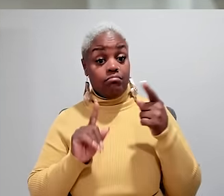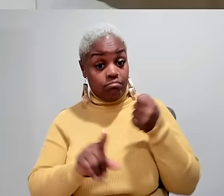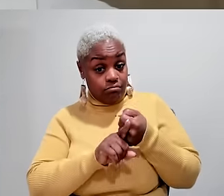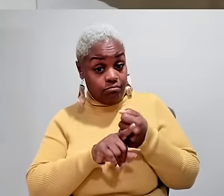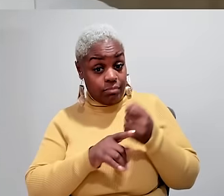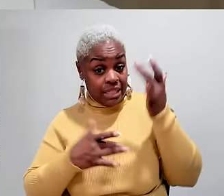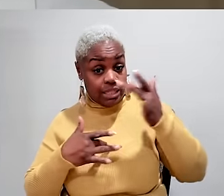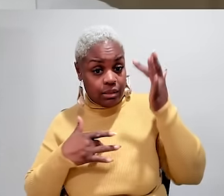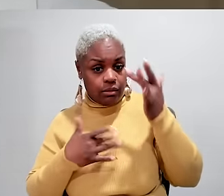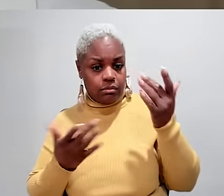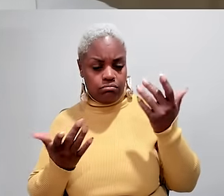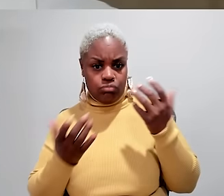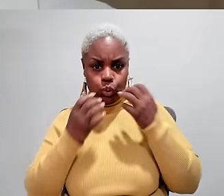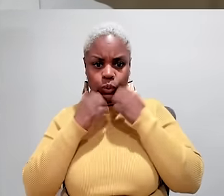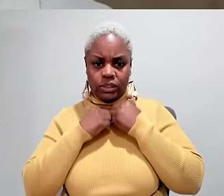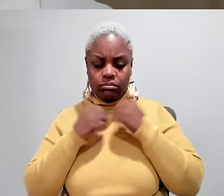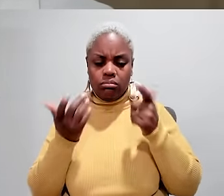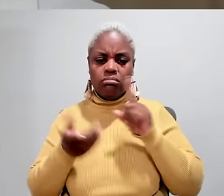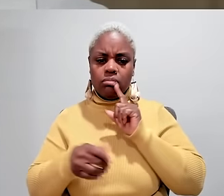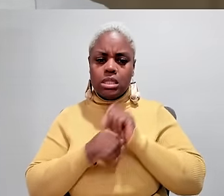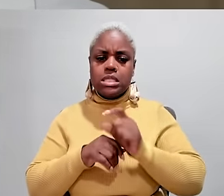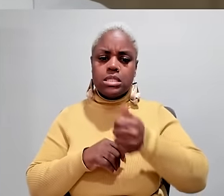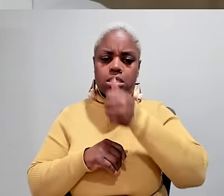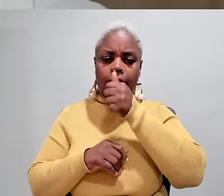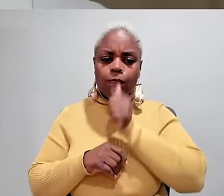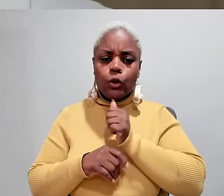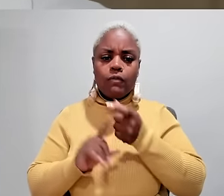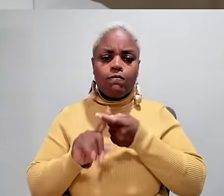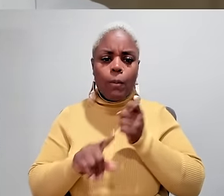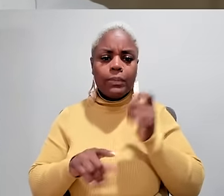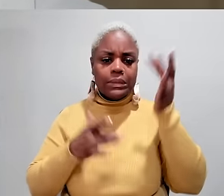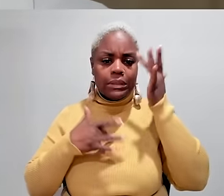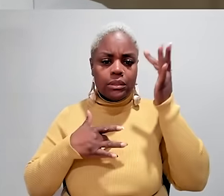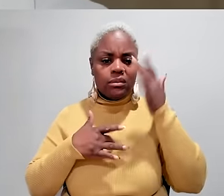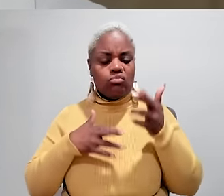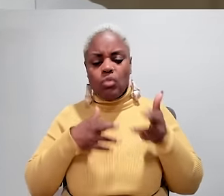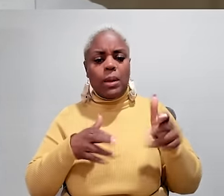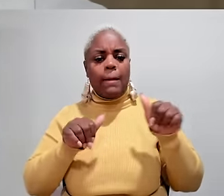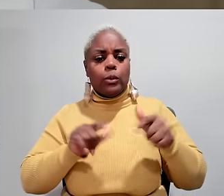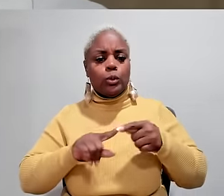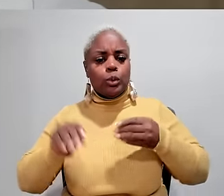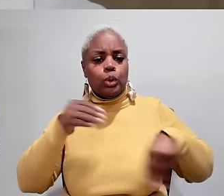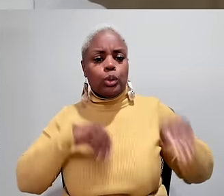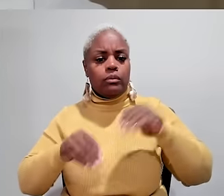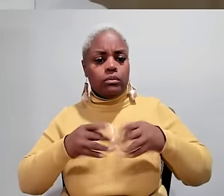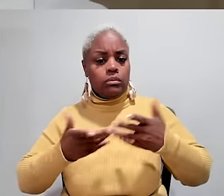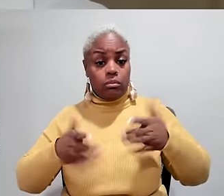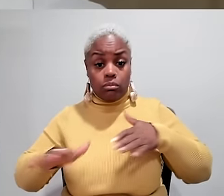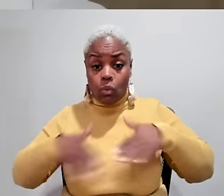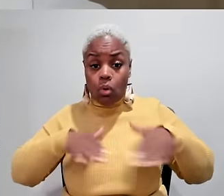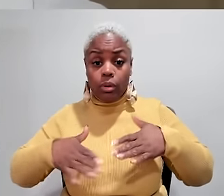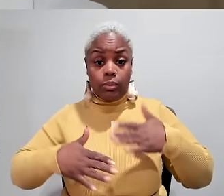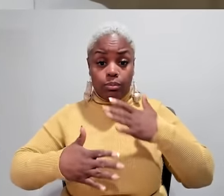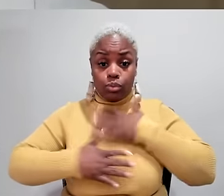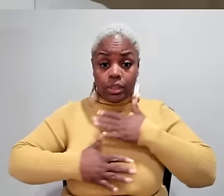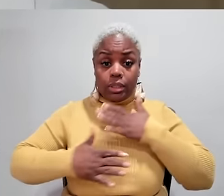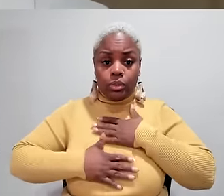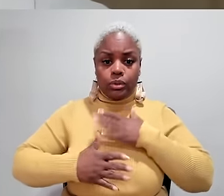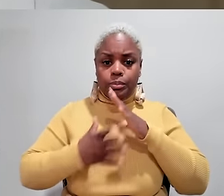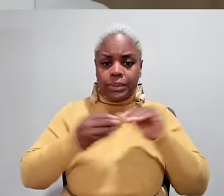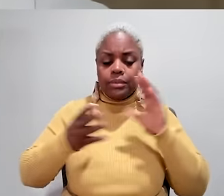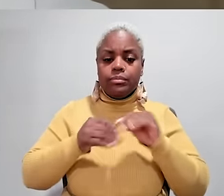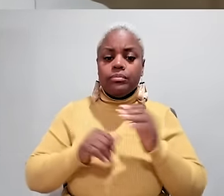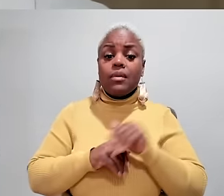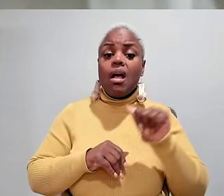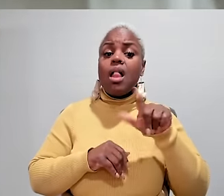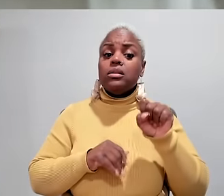potatoes when it comes to this disease no one's in the sense unique they suffer from a disease that's robbing their ability to move walk and